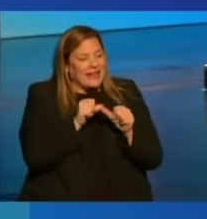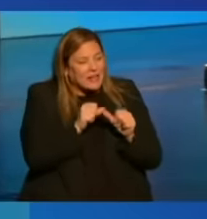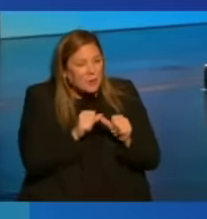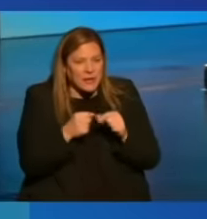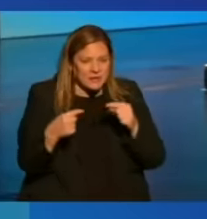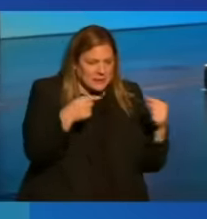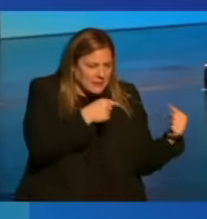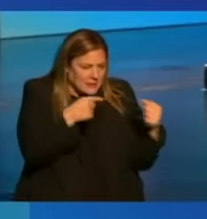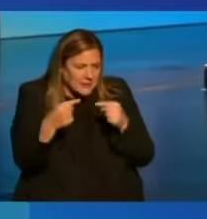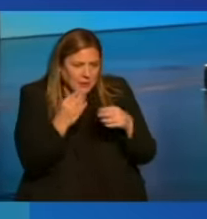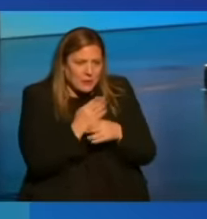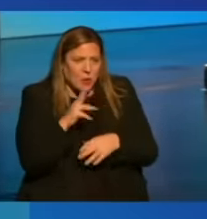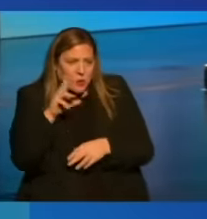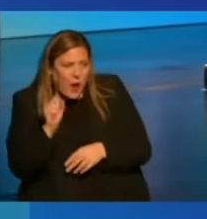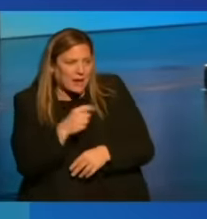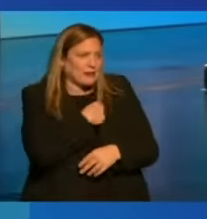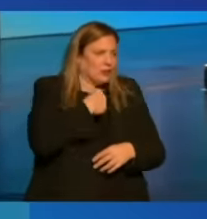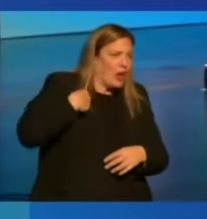between the United States and China.